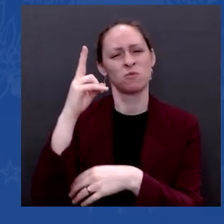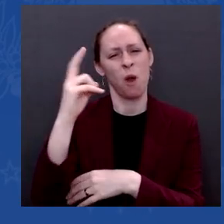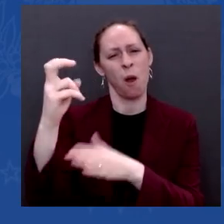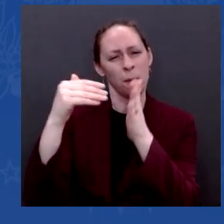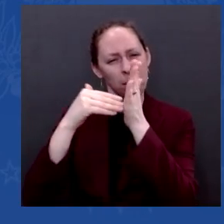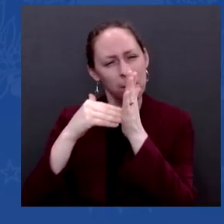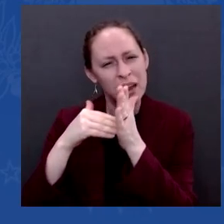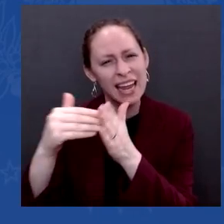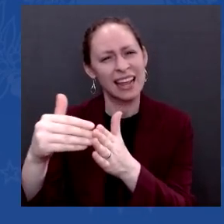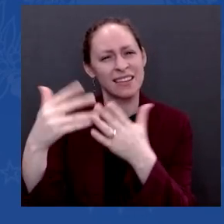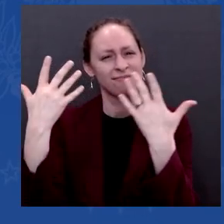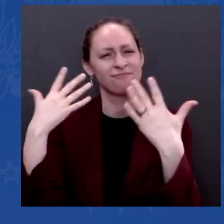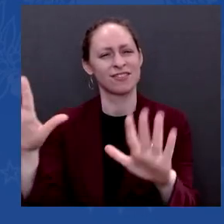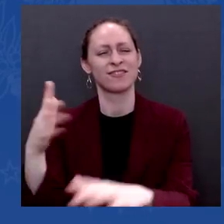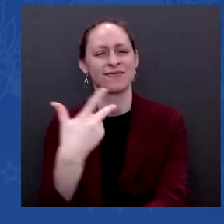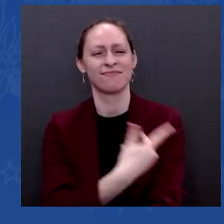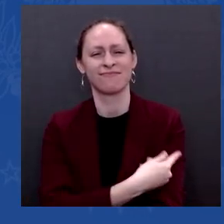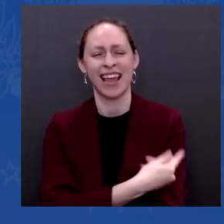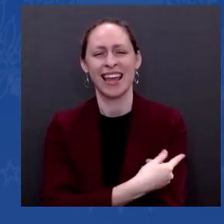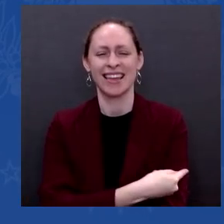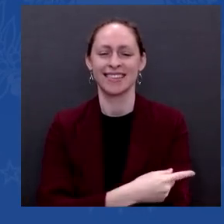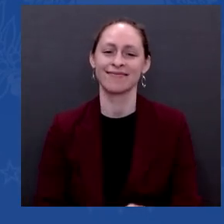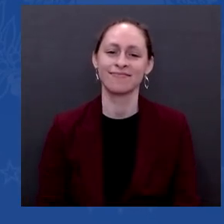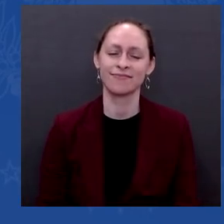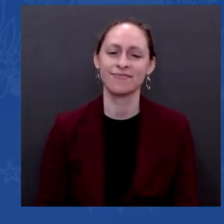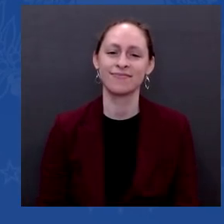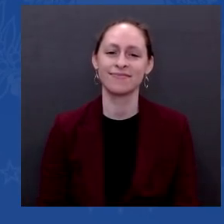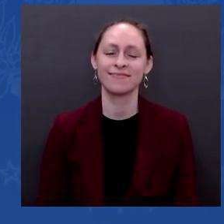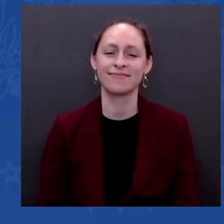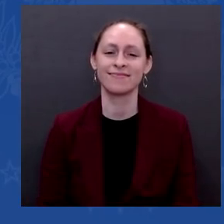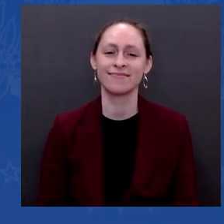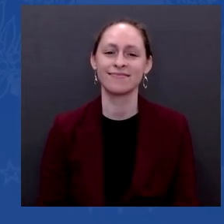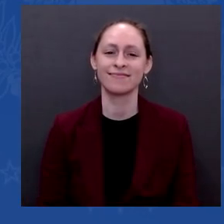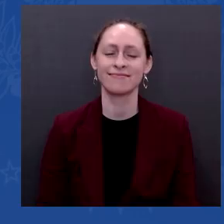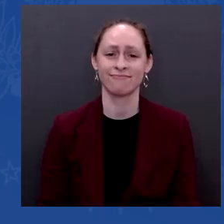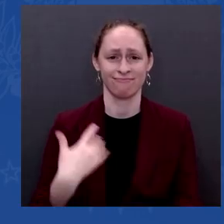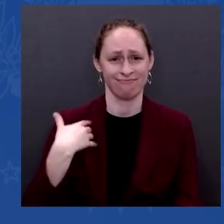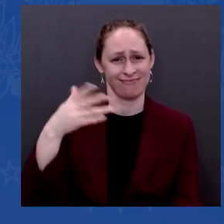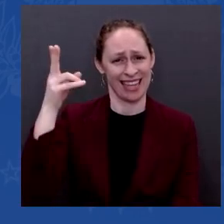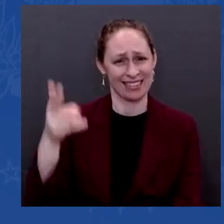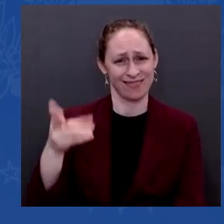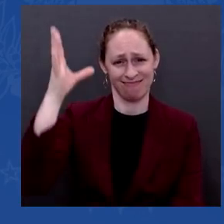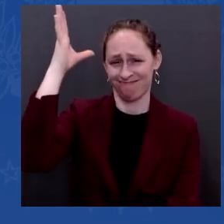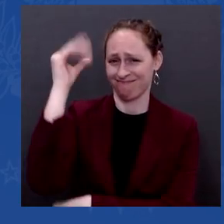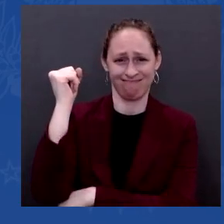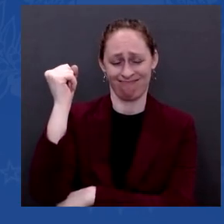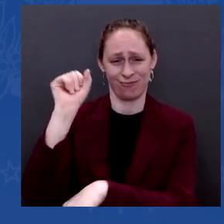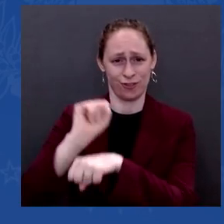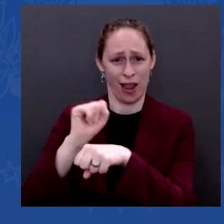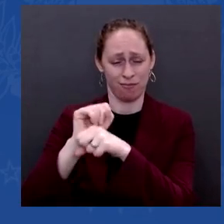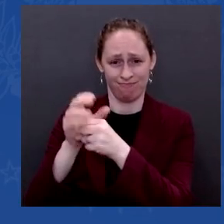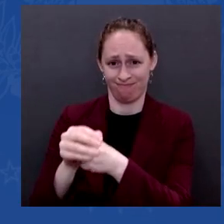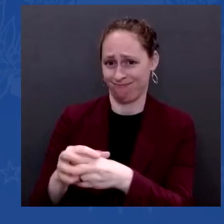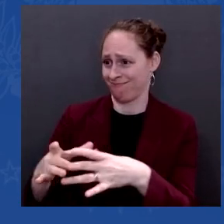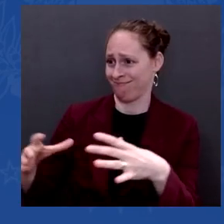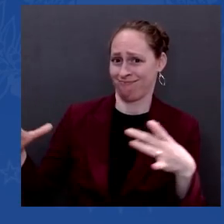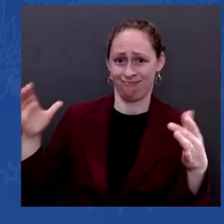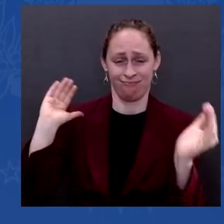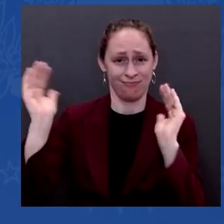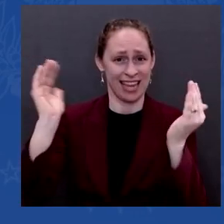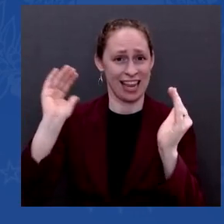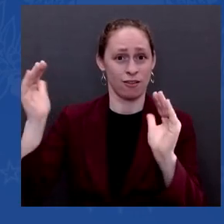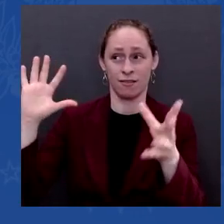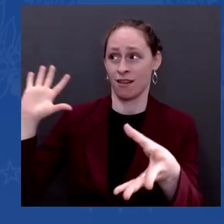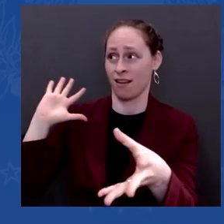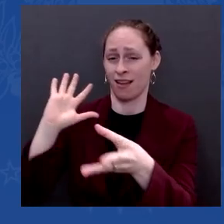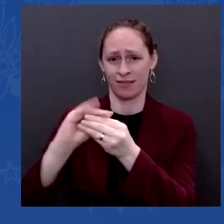year than any time before. Unemployment dropped. The unemployment rate dropped to 3.9 percent. Child